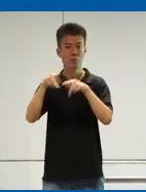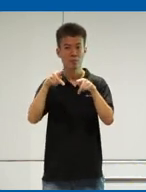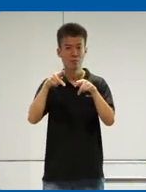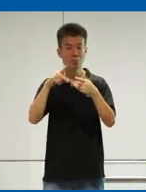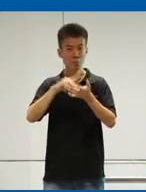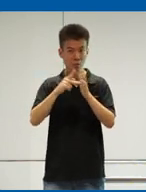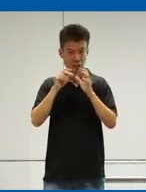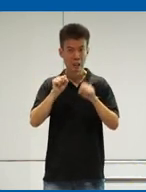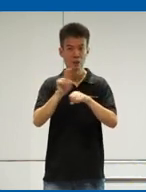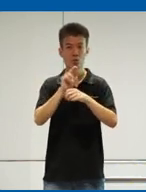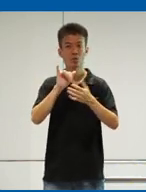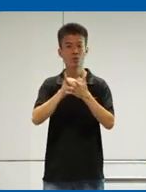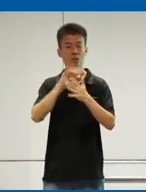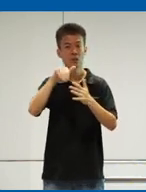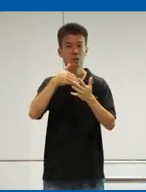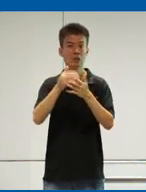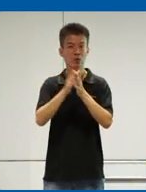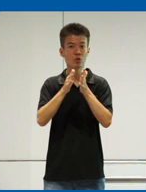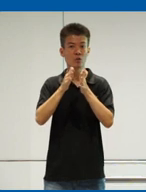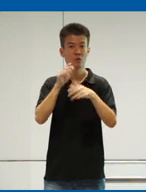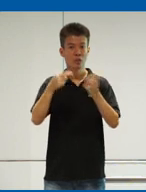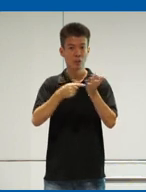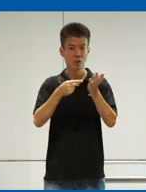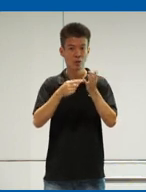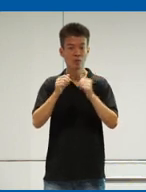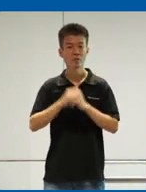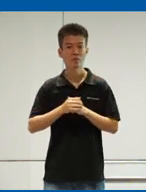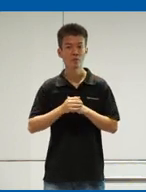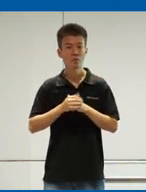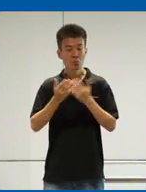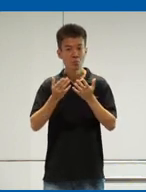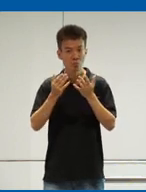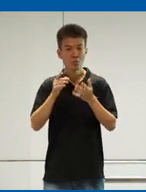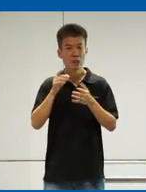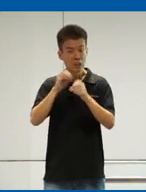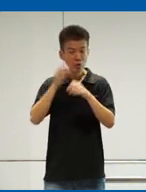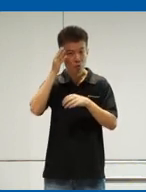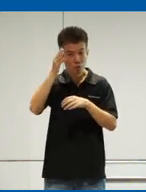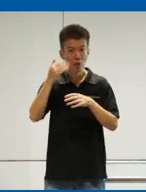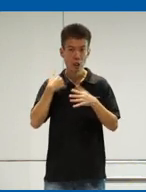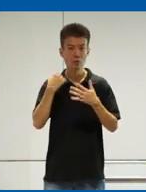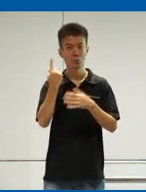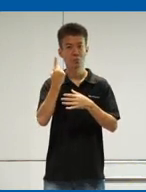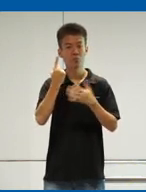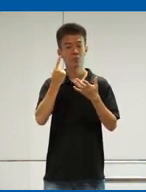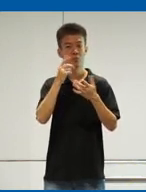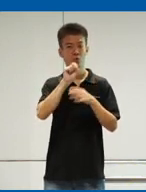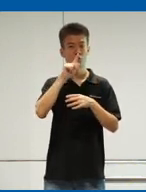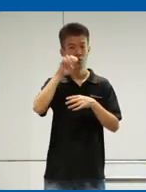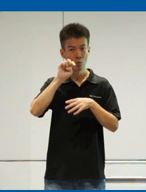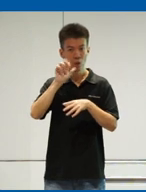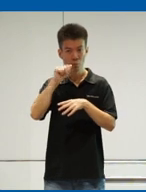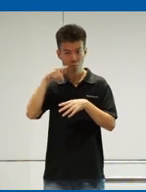can use all these interesting technologies we're developing. So maybe in future, there can be a single super app, which